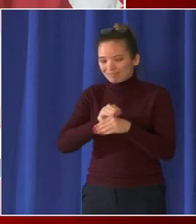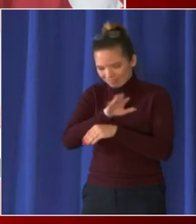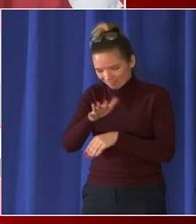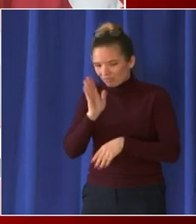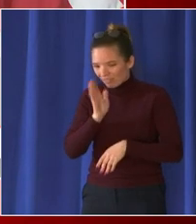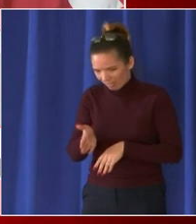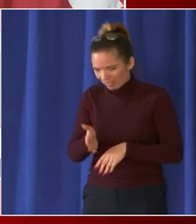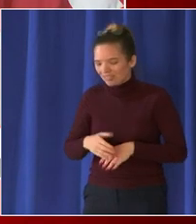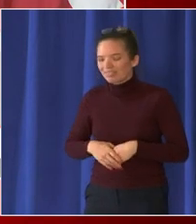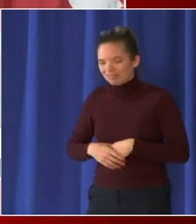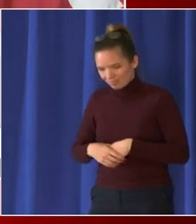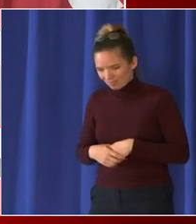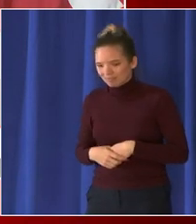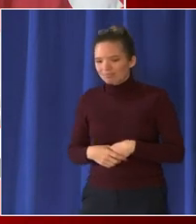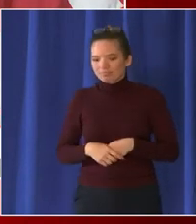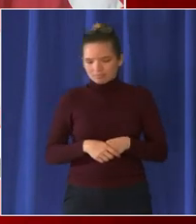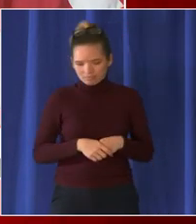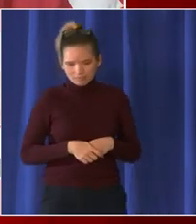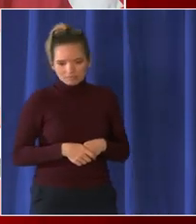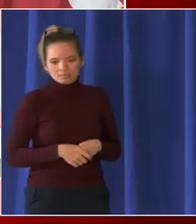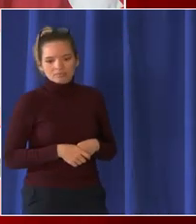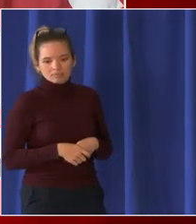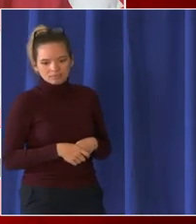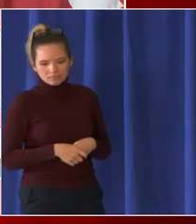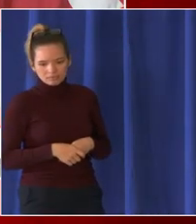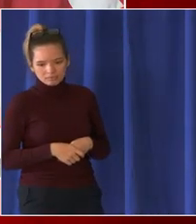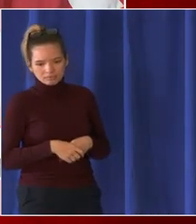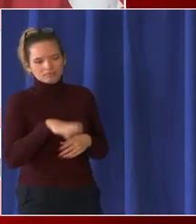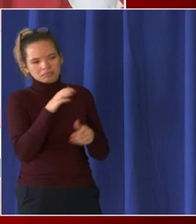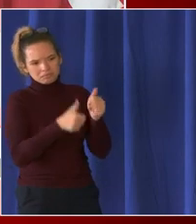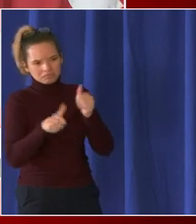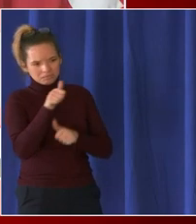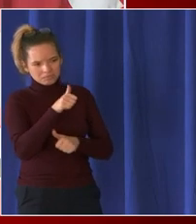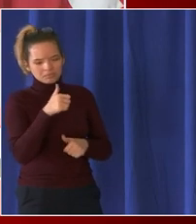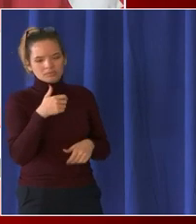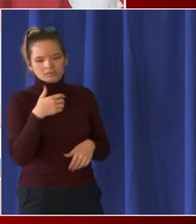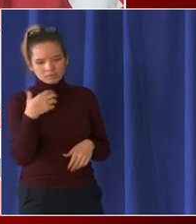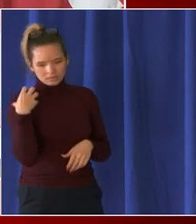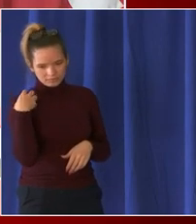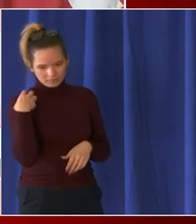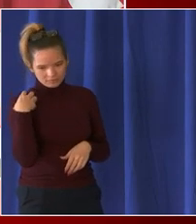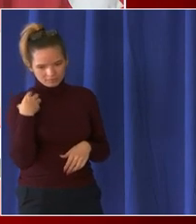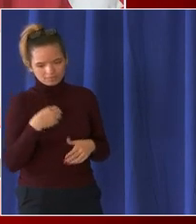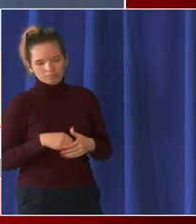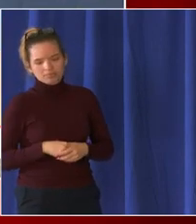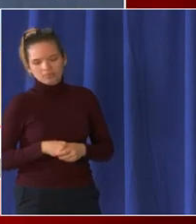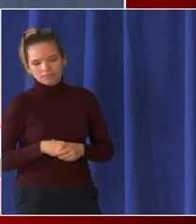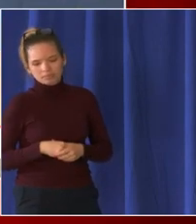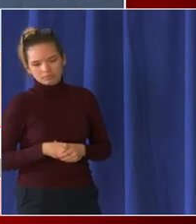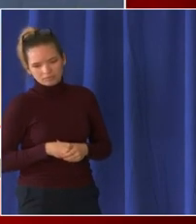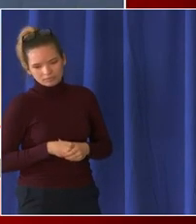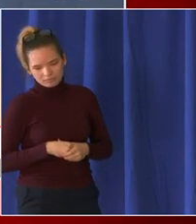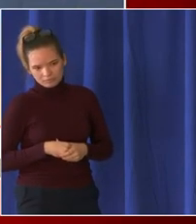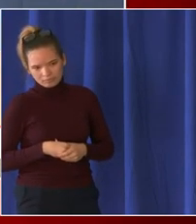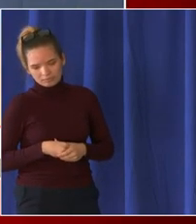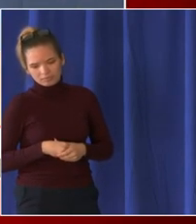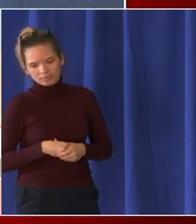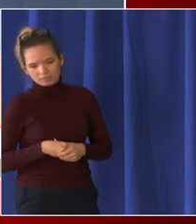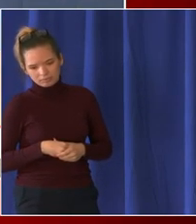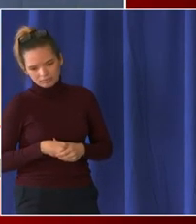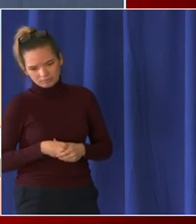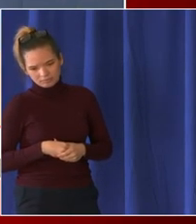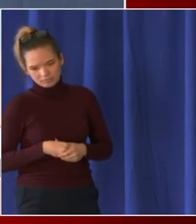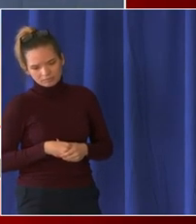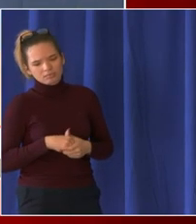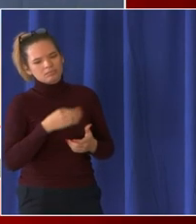conti if i could can you update us on the future of the daily building i know you have pretty much moved over here but is the plan